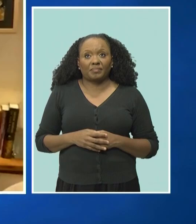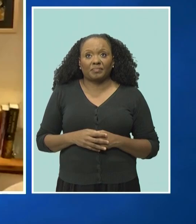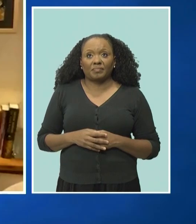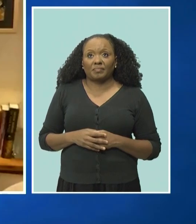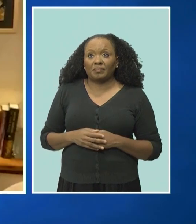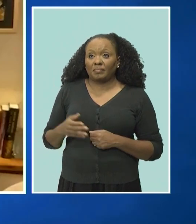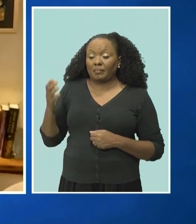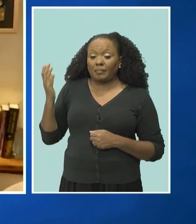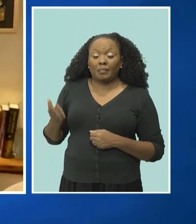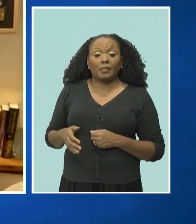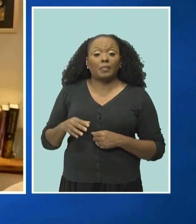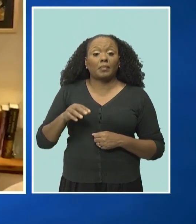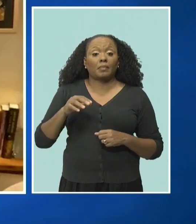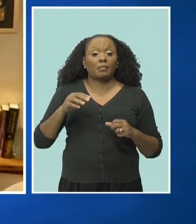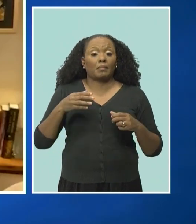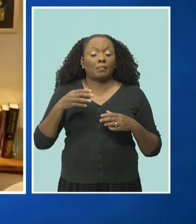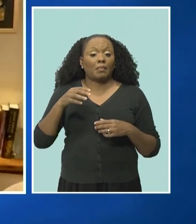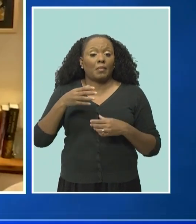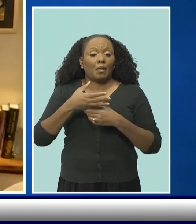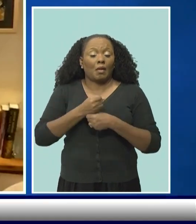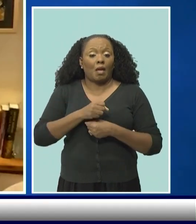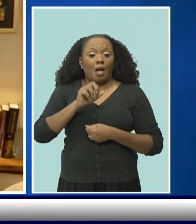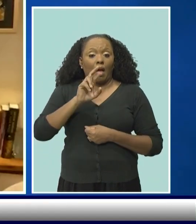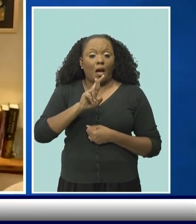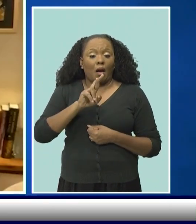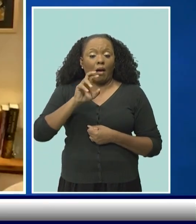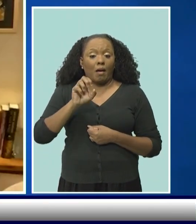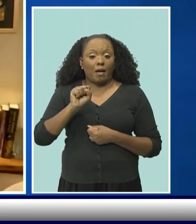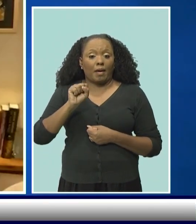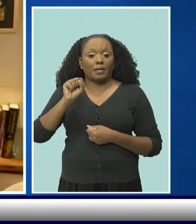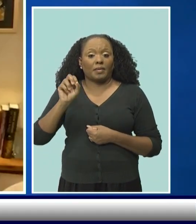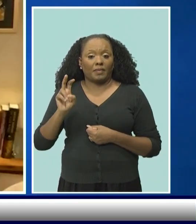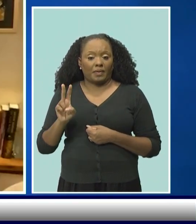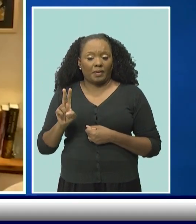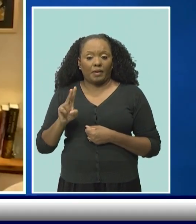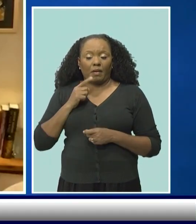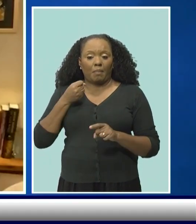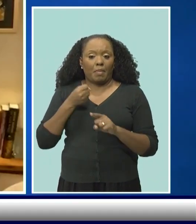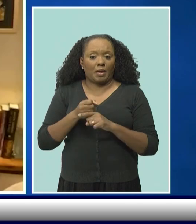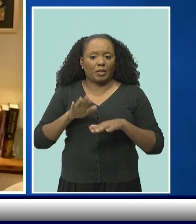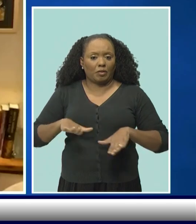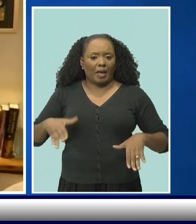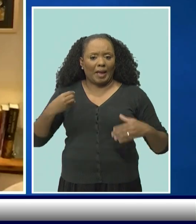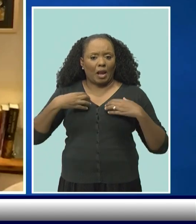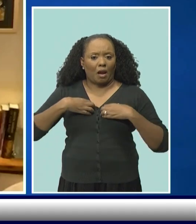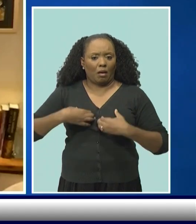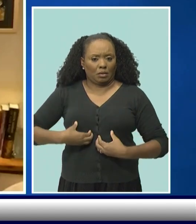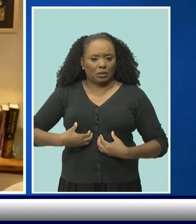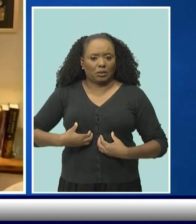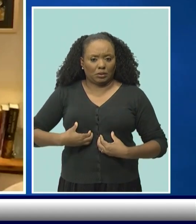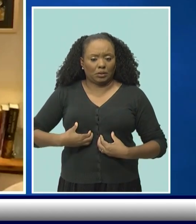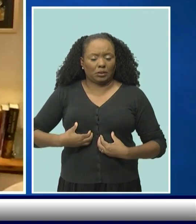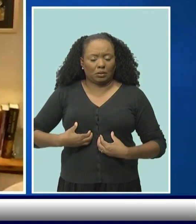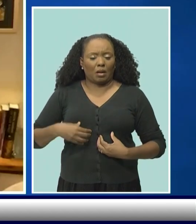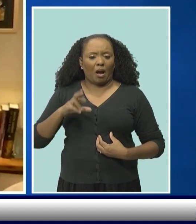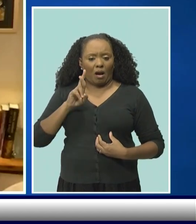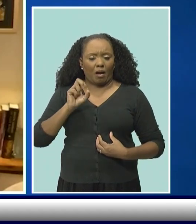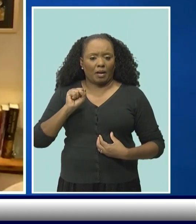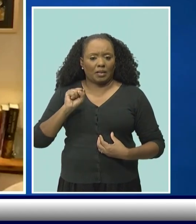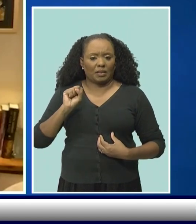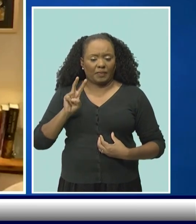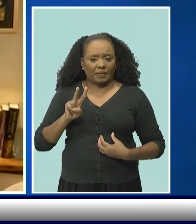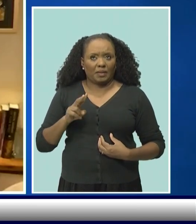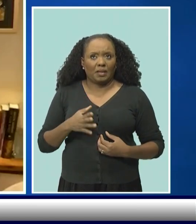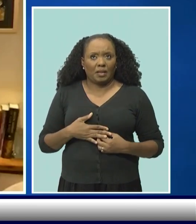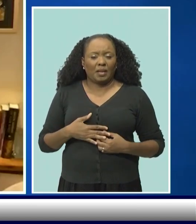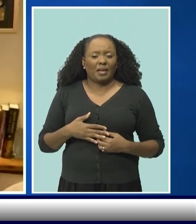RSV, which is a virus that affects young children and their lungs, is something that is constantly in circulation. It tends